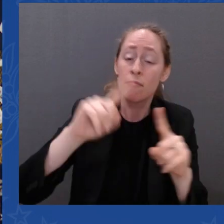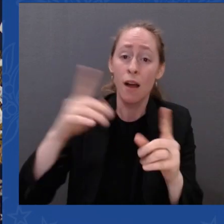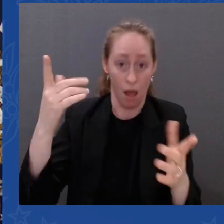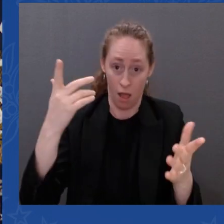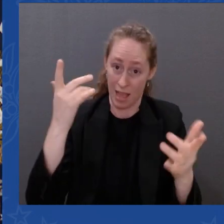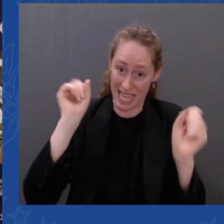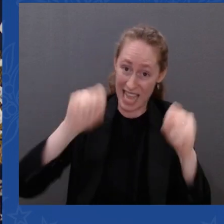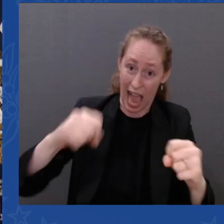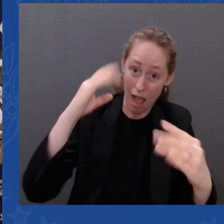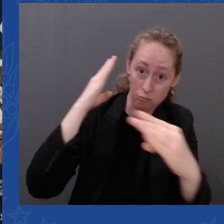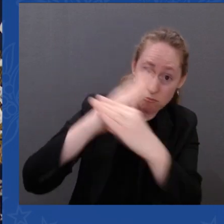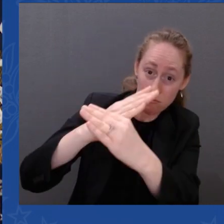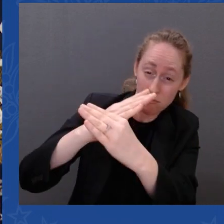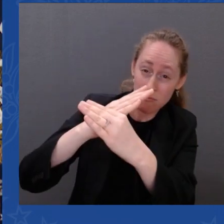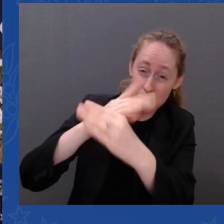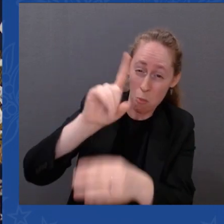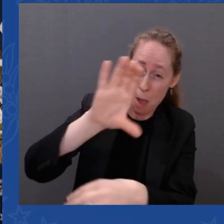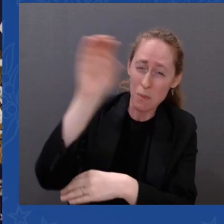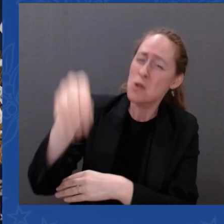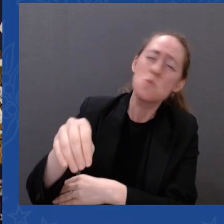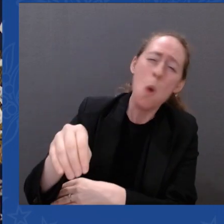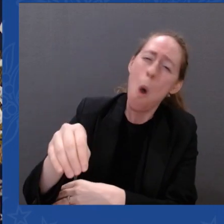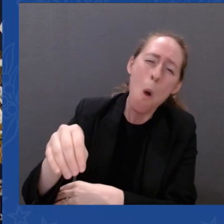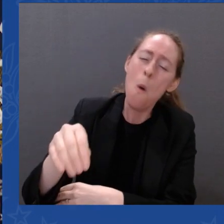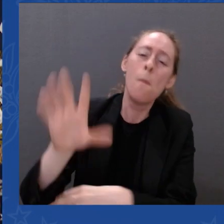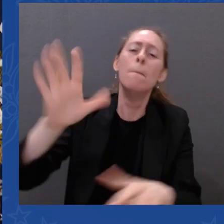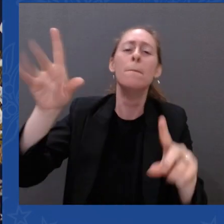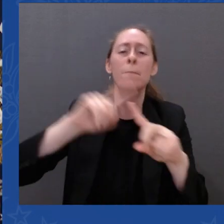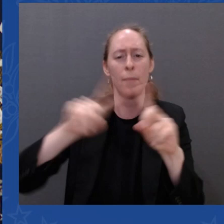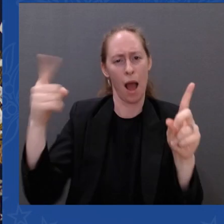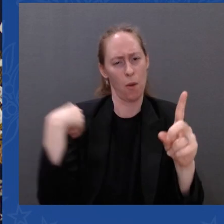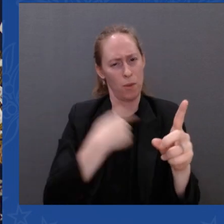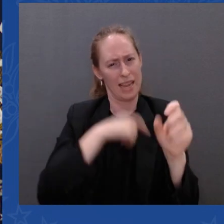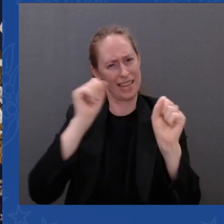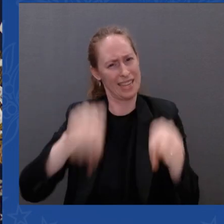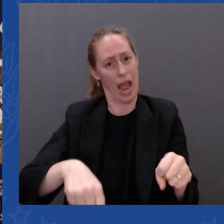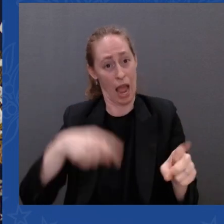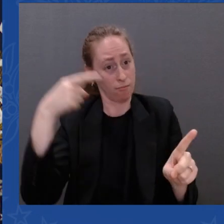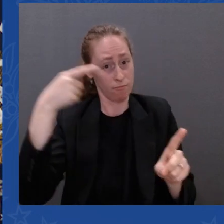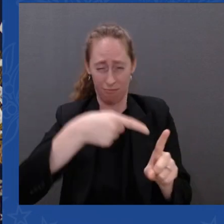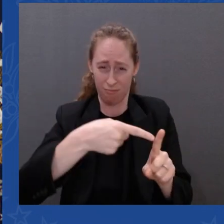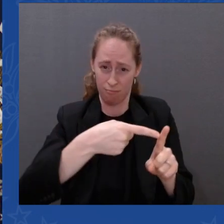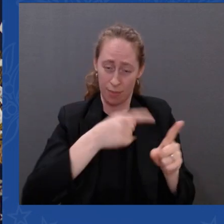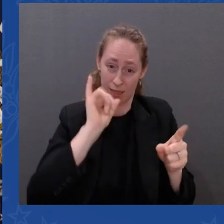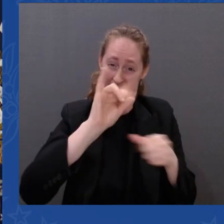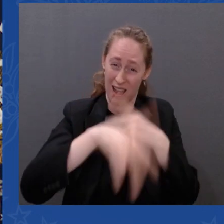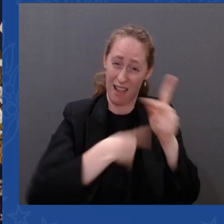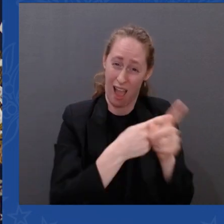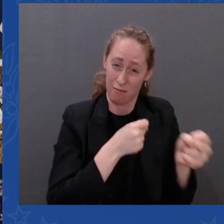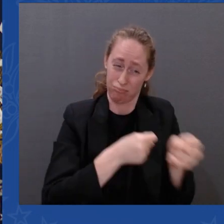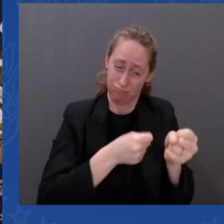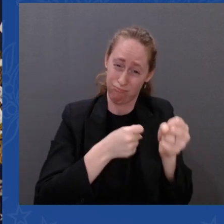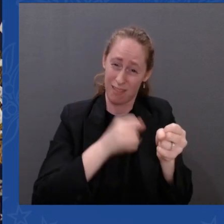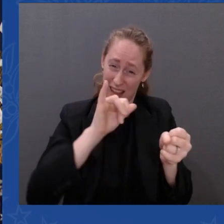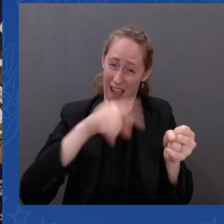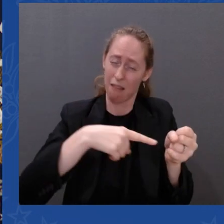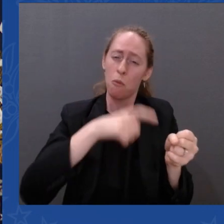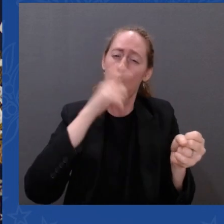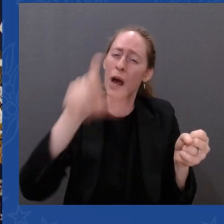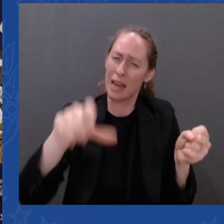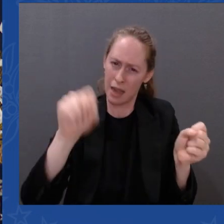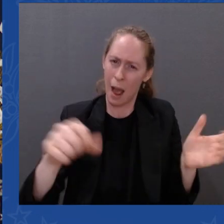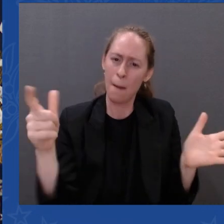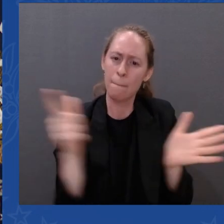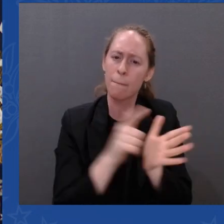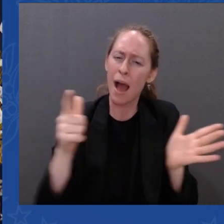mass shootings went down. When the law expired, mass shootings tripled. The idea that an